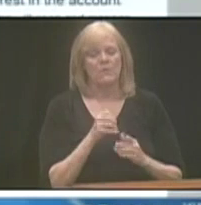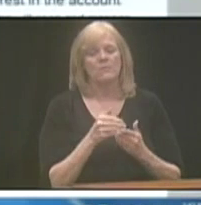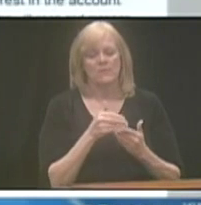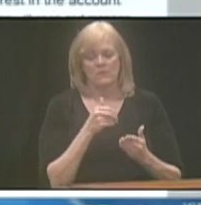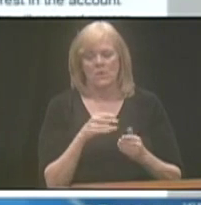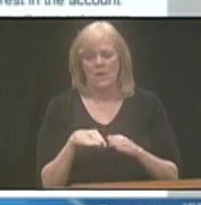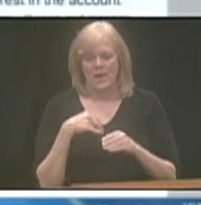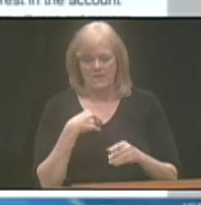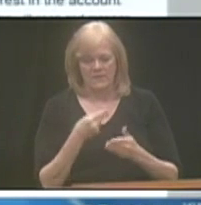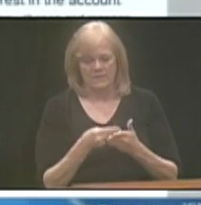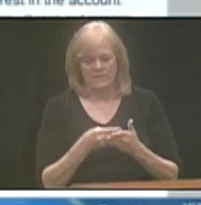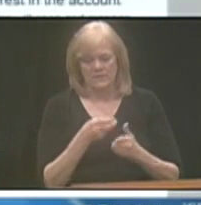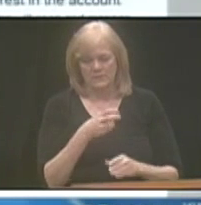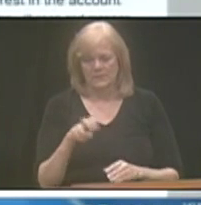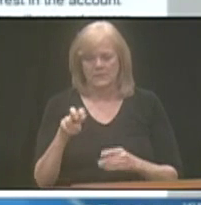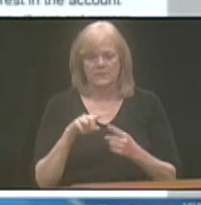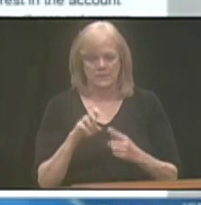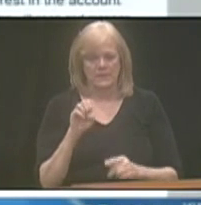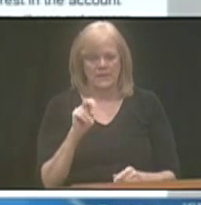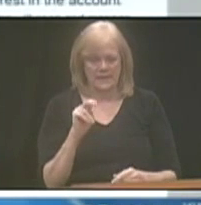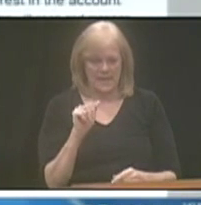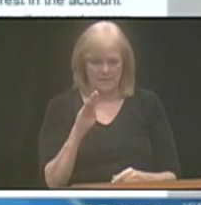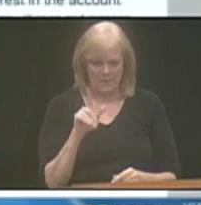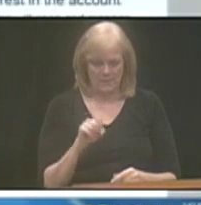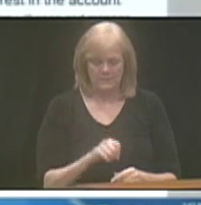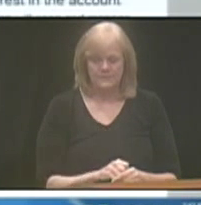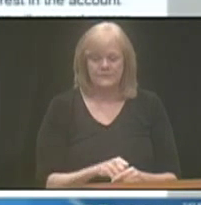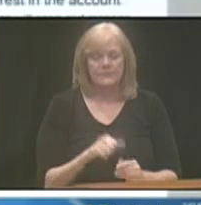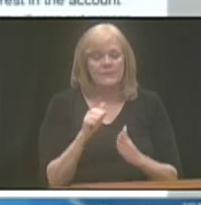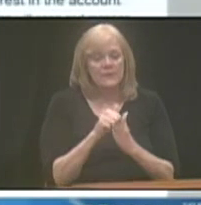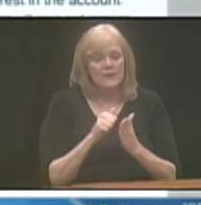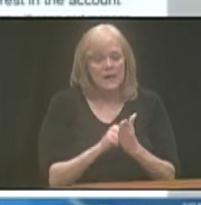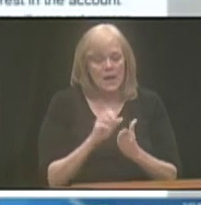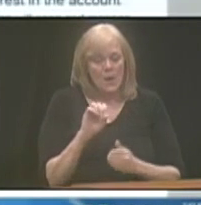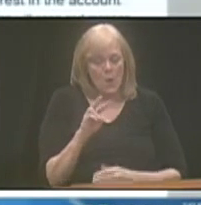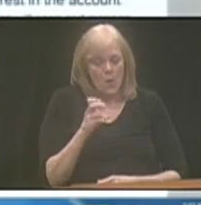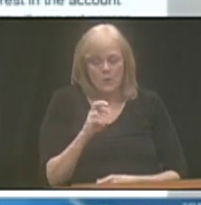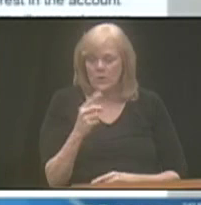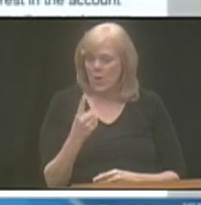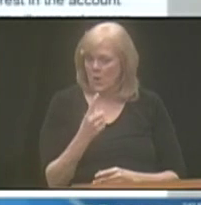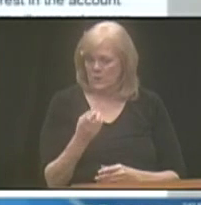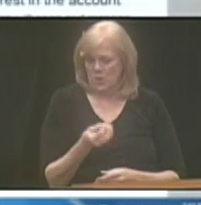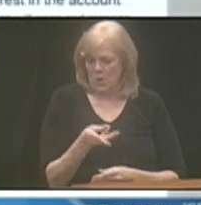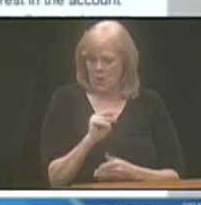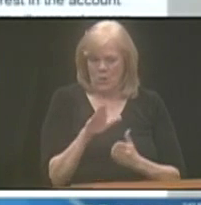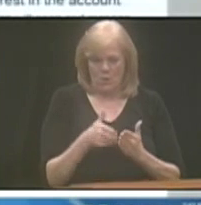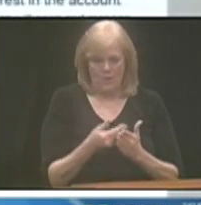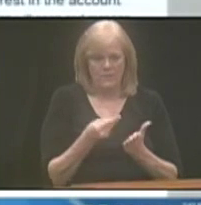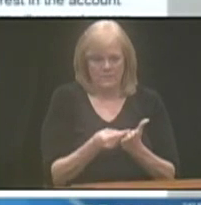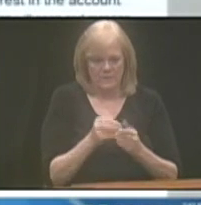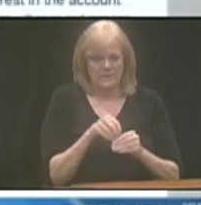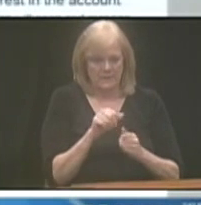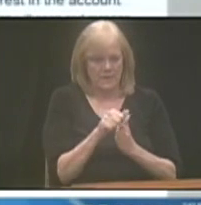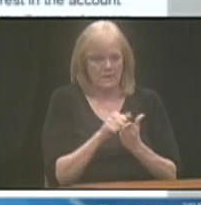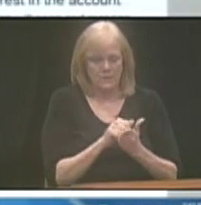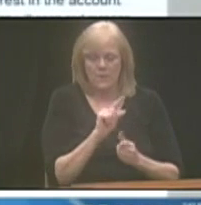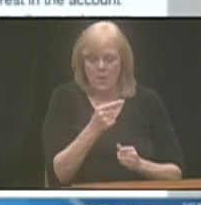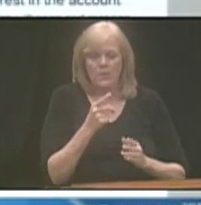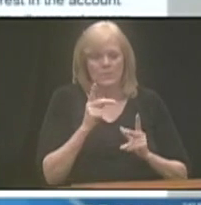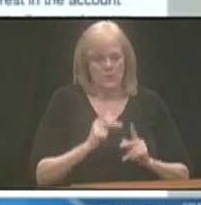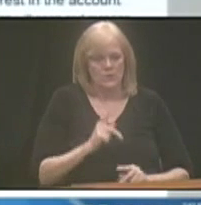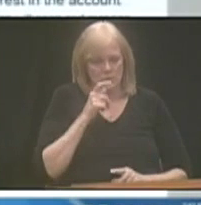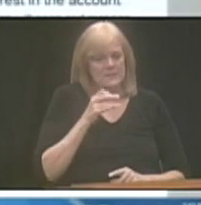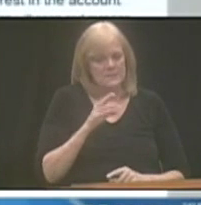before having their funds transferred into Enable. The account owner is always the owner of all the funds in the account. They're the only